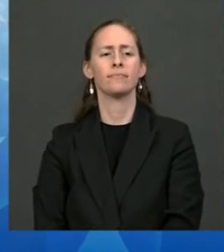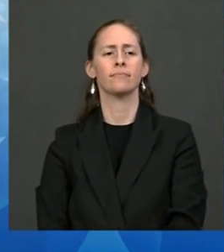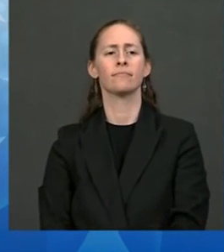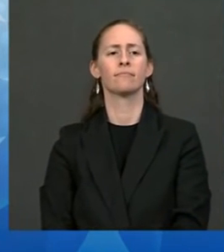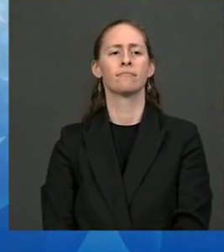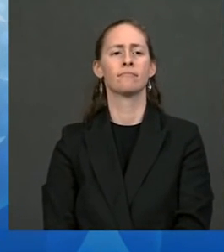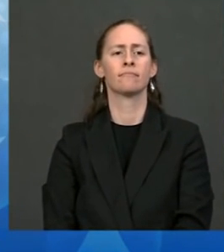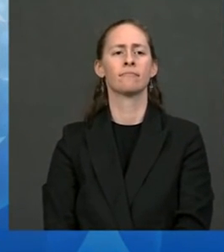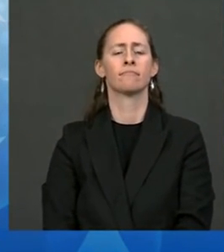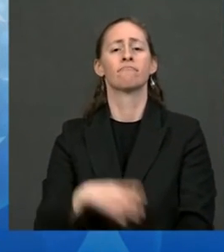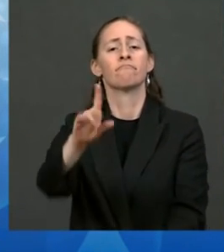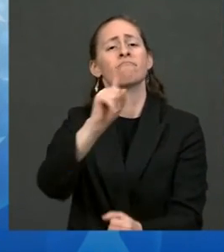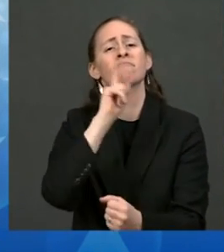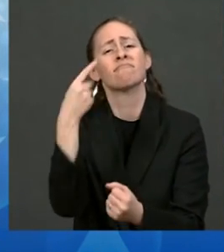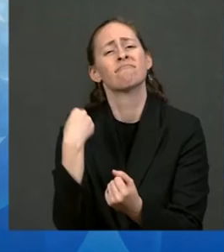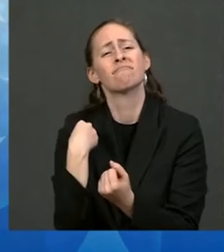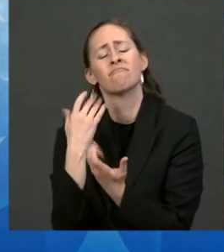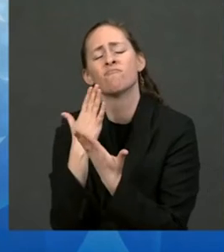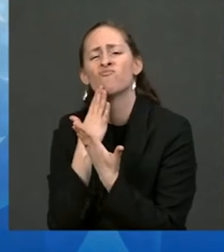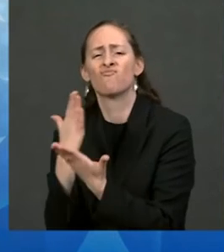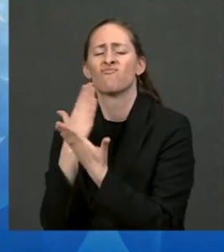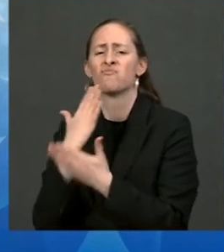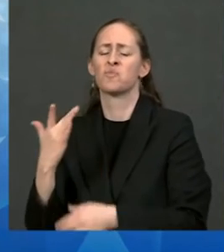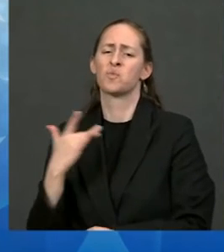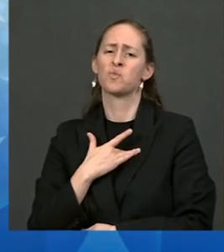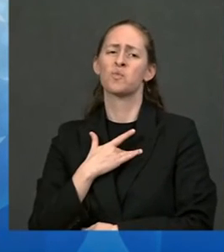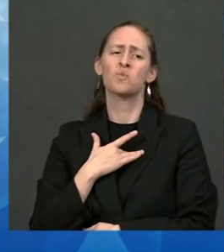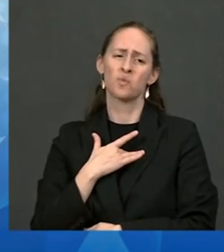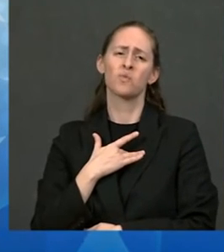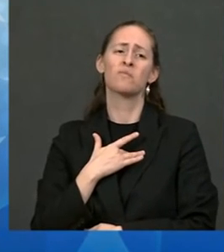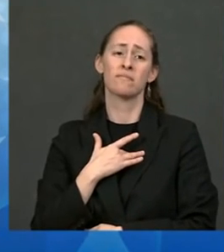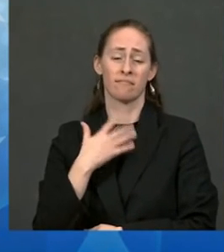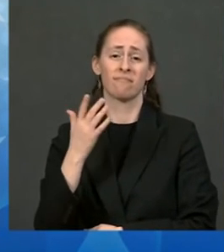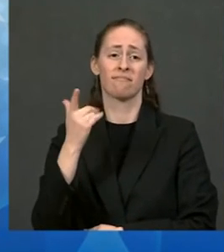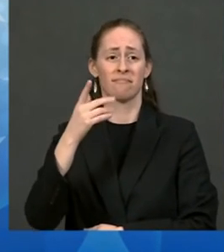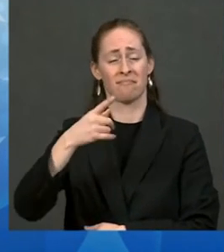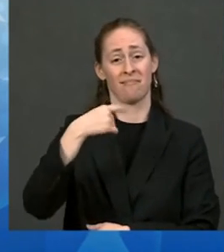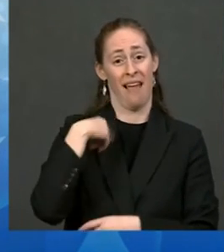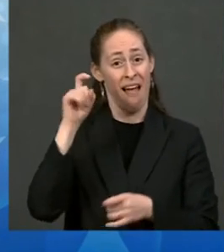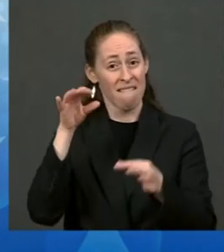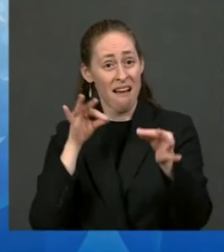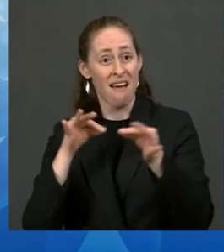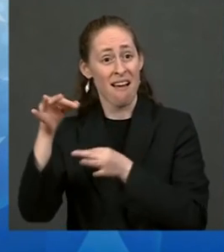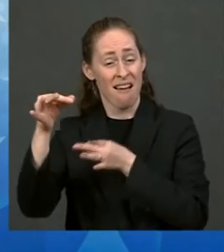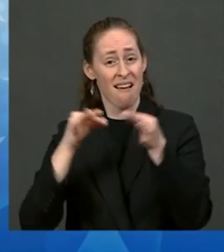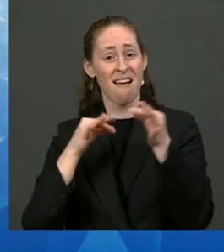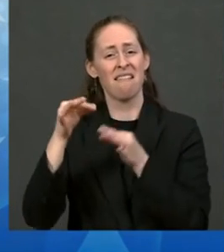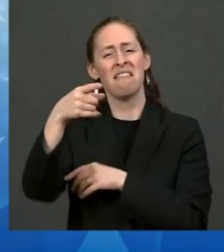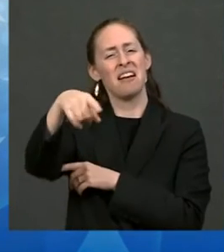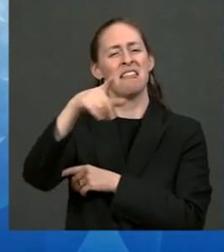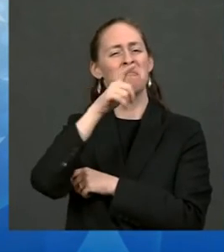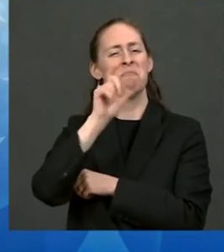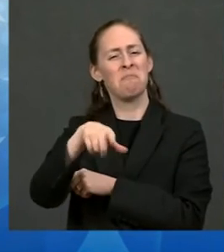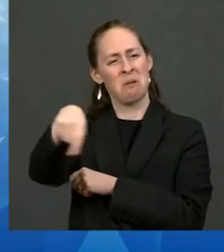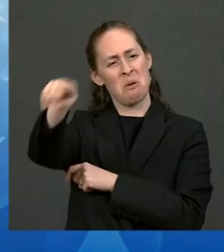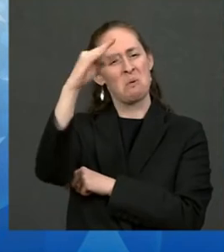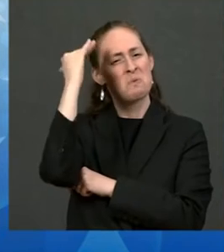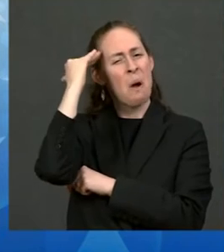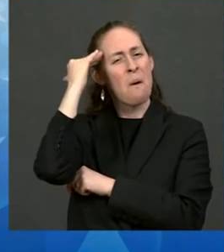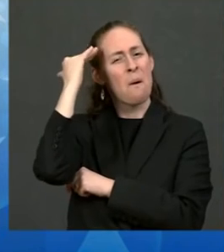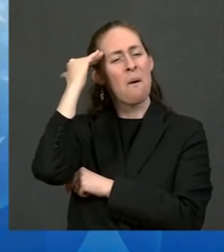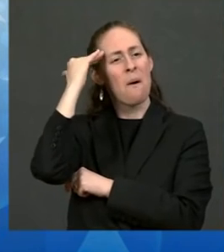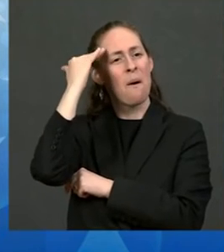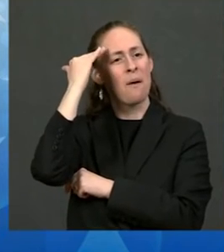I don't have to because I know from so many of you that it meant the same. President Biden came into office